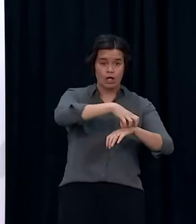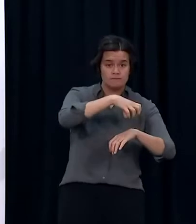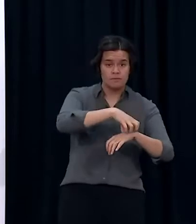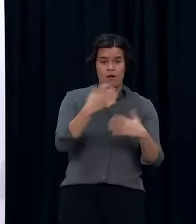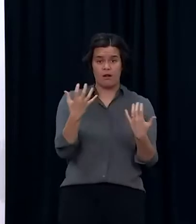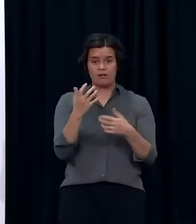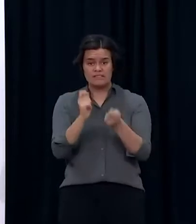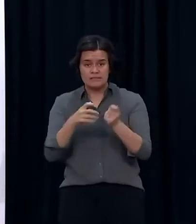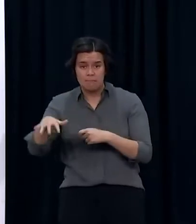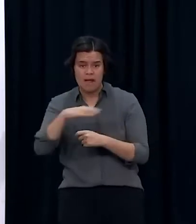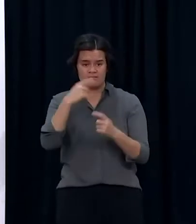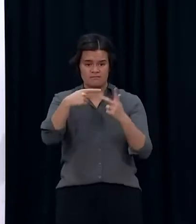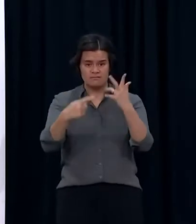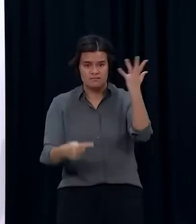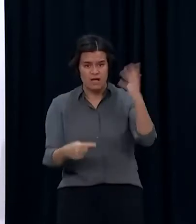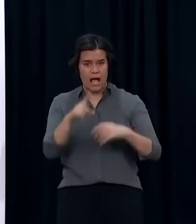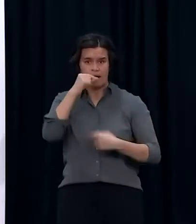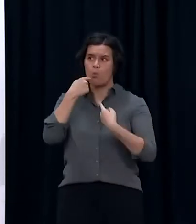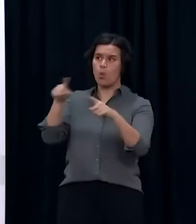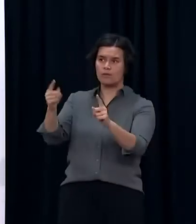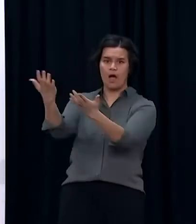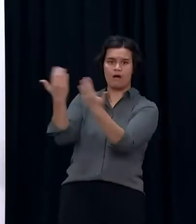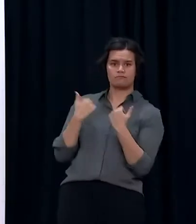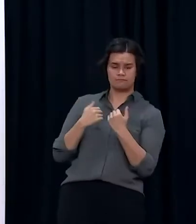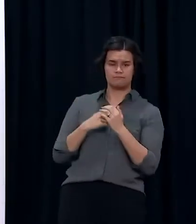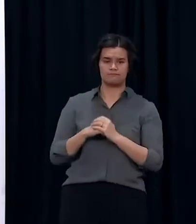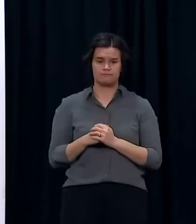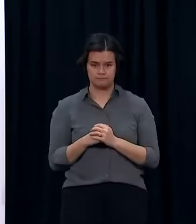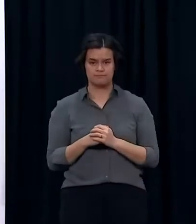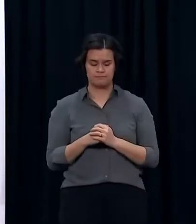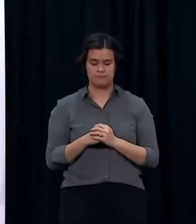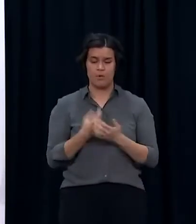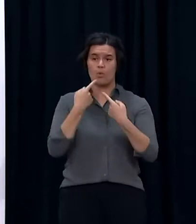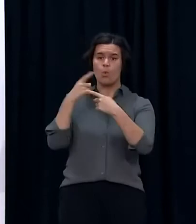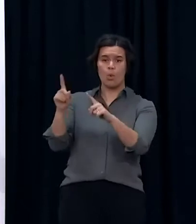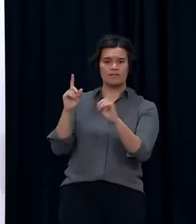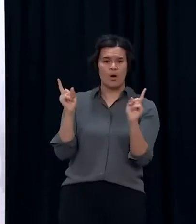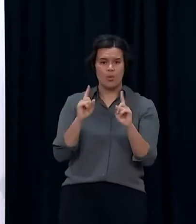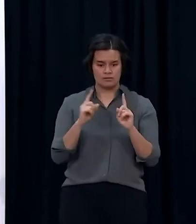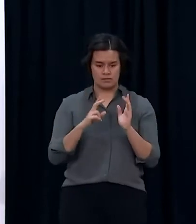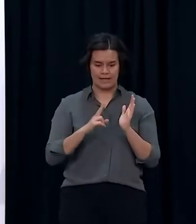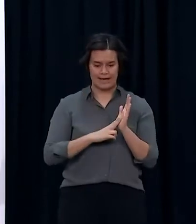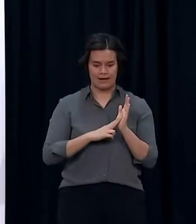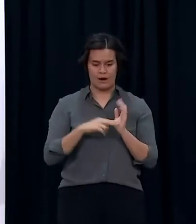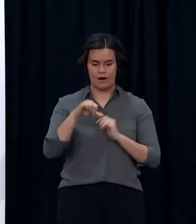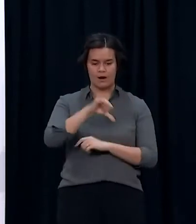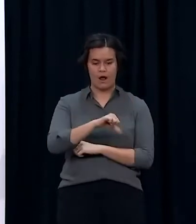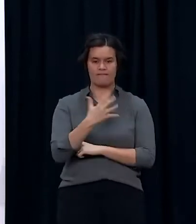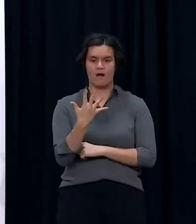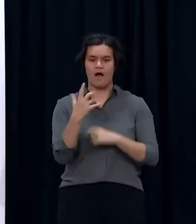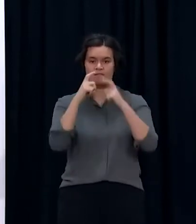with primary care to make available fit testing for N95 masks, including providing fit testing machines out to primary care.